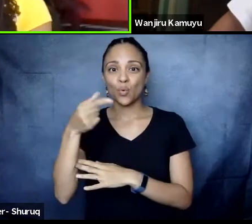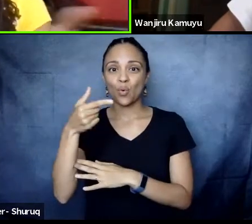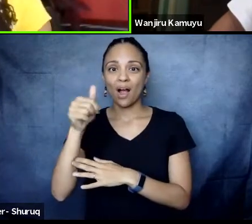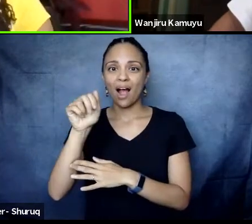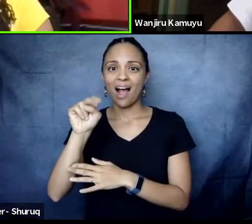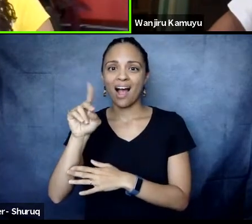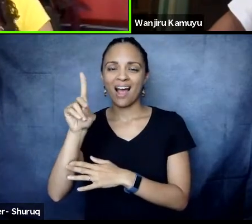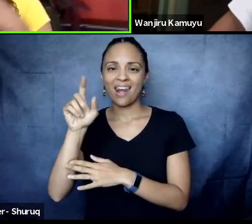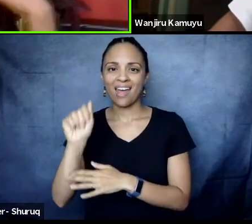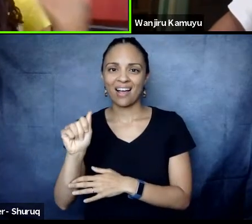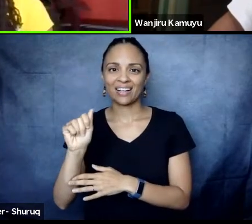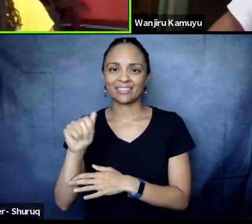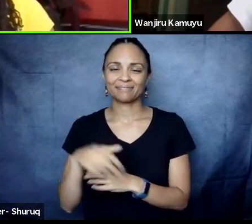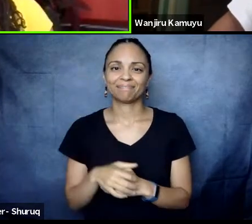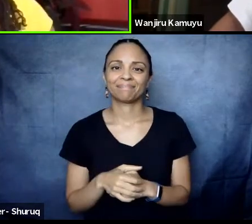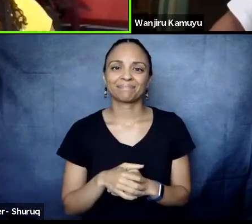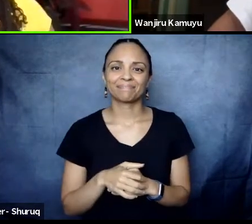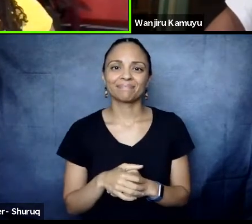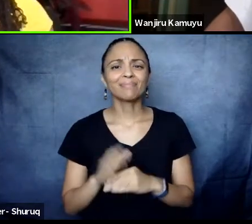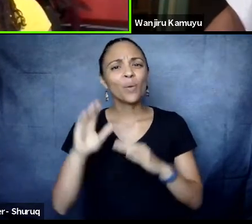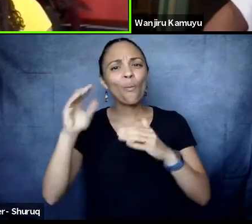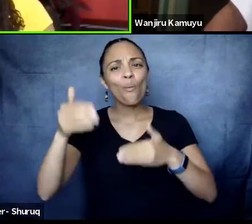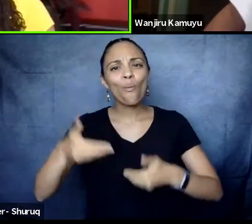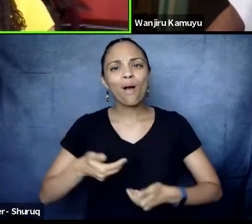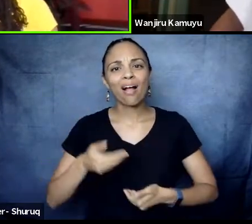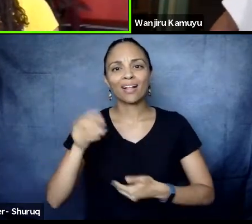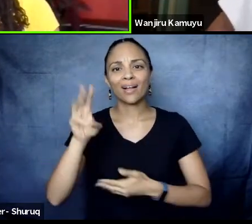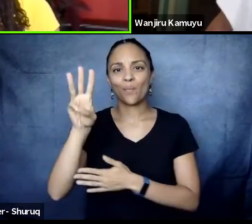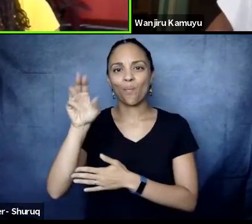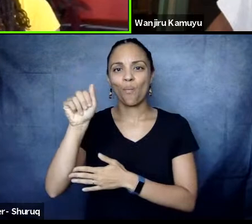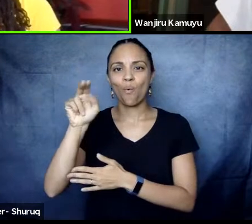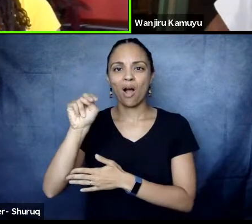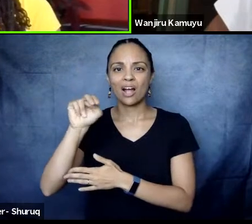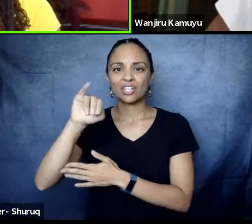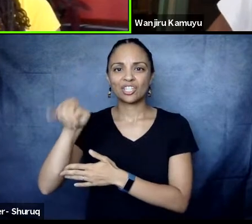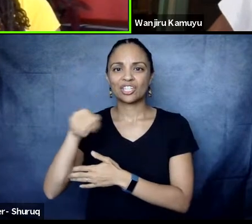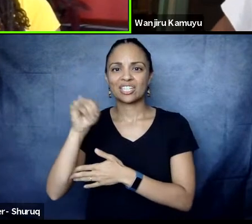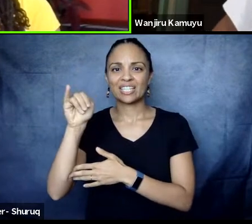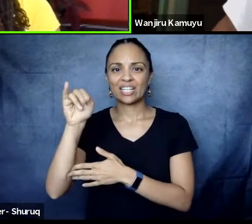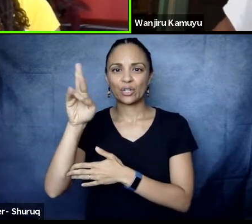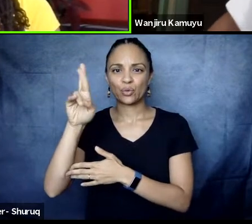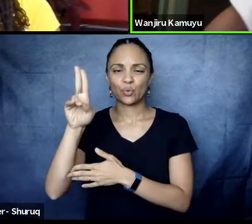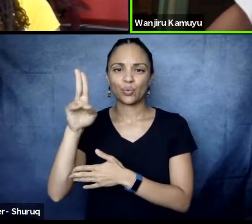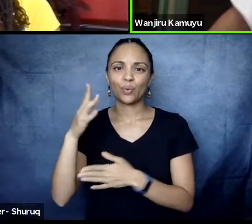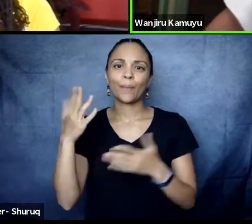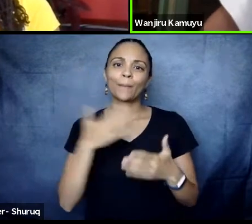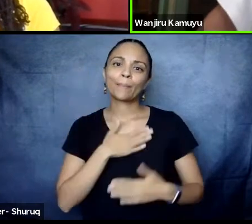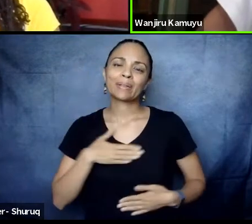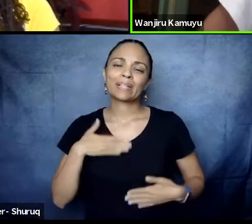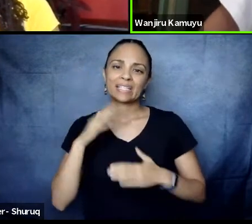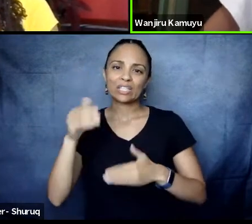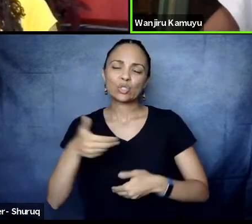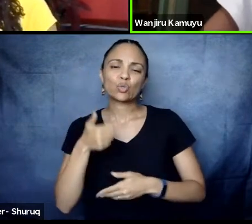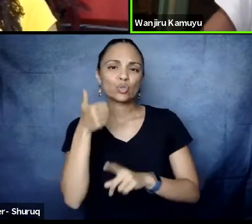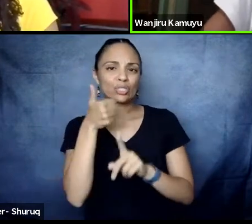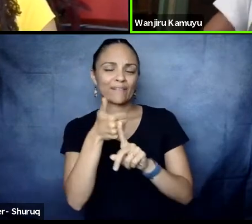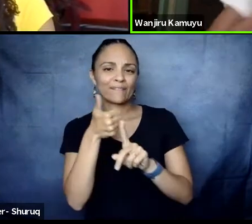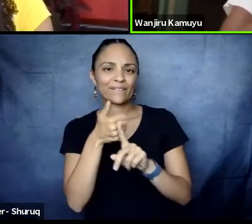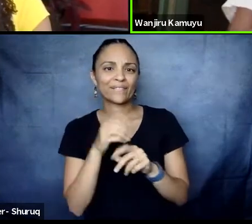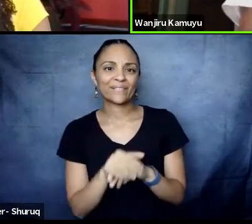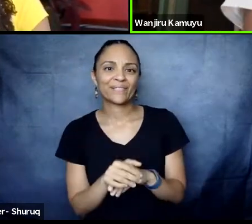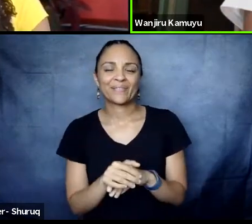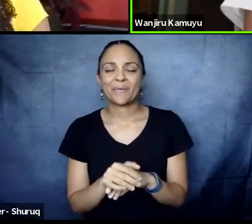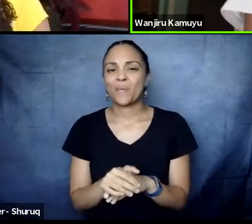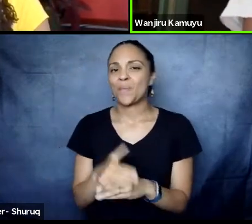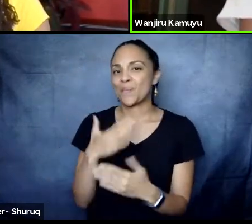Welcome, Wanjiru. Introduce yourself and just tell all the people about the loveliness that's going on. Oh gosh, loveliness. Thank